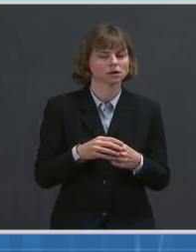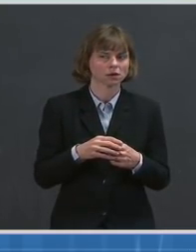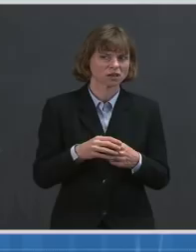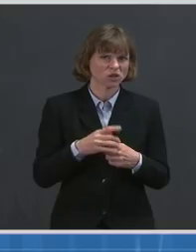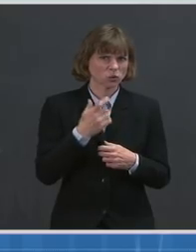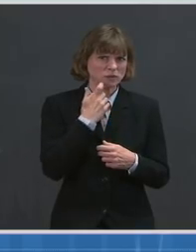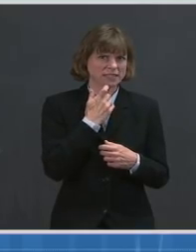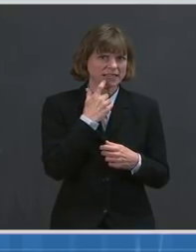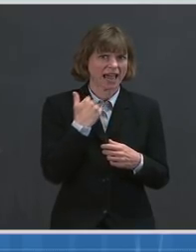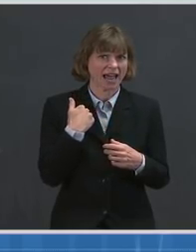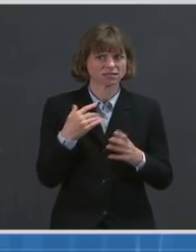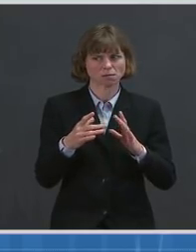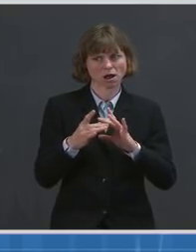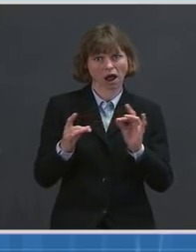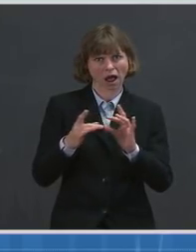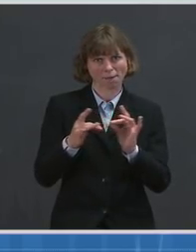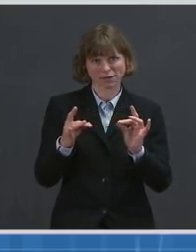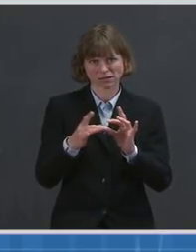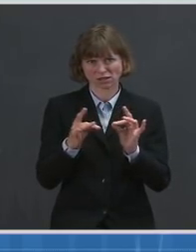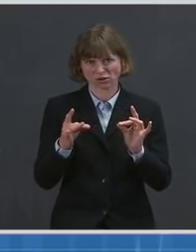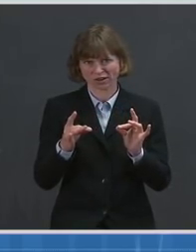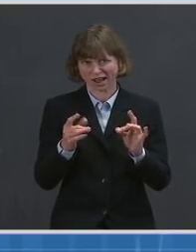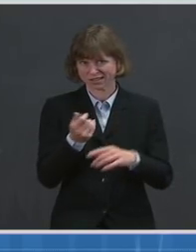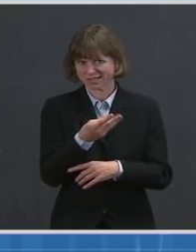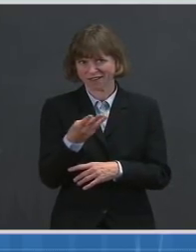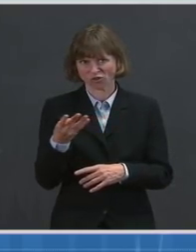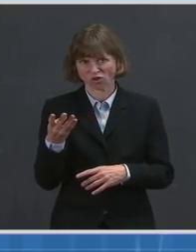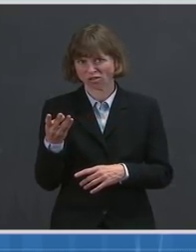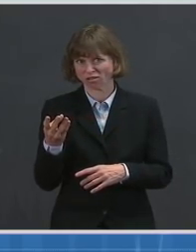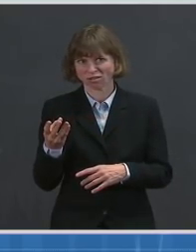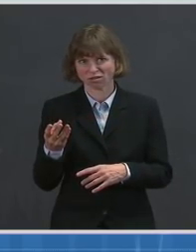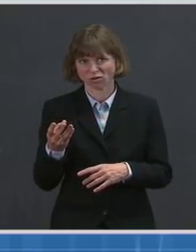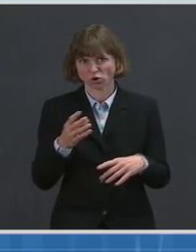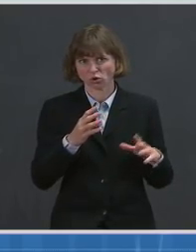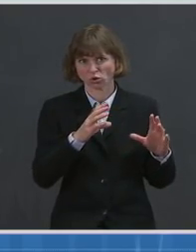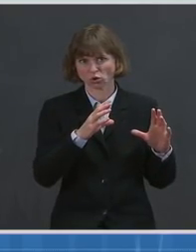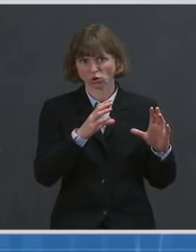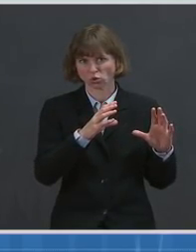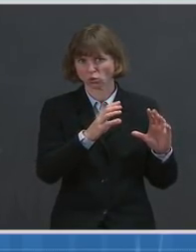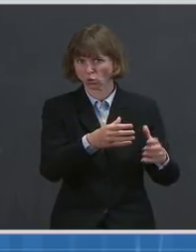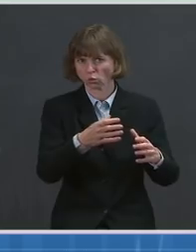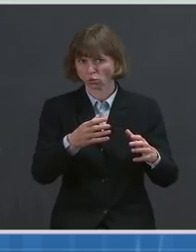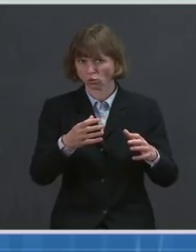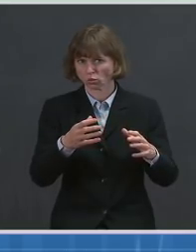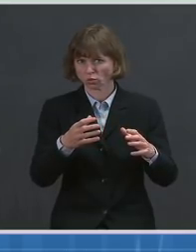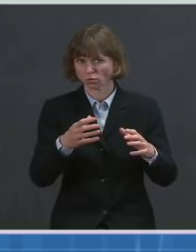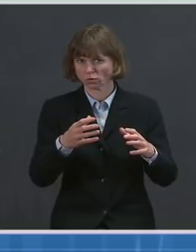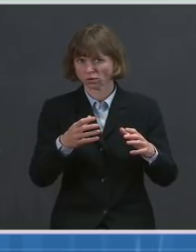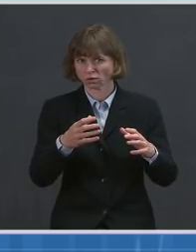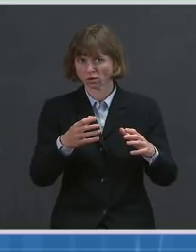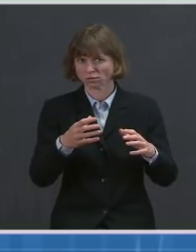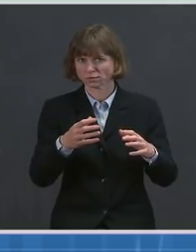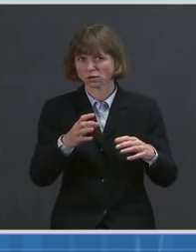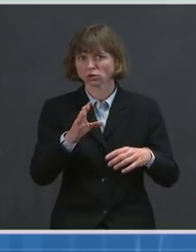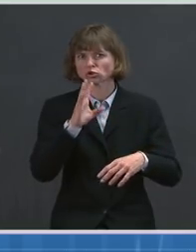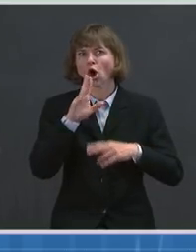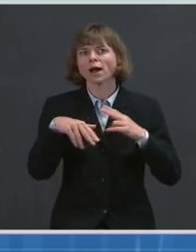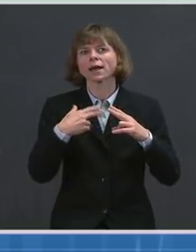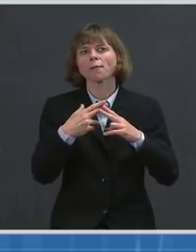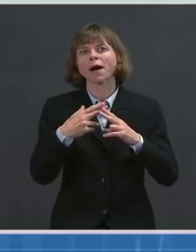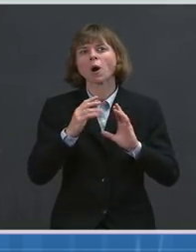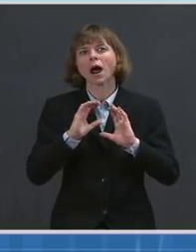from a number of different groups about the impact of U.S. export controls on,